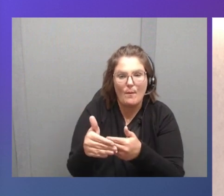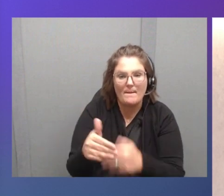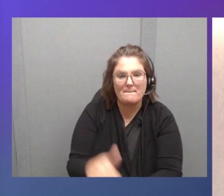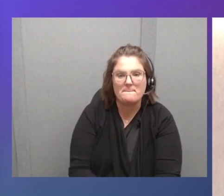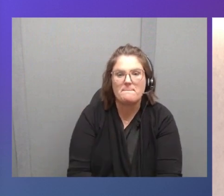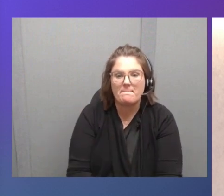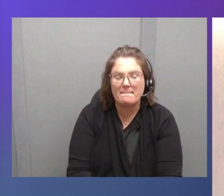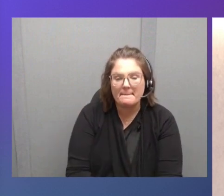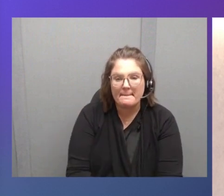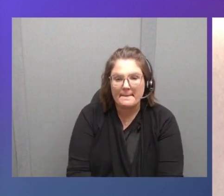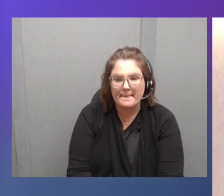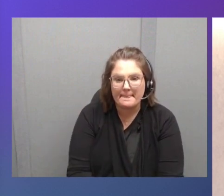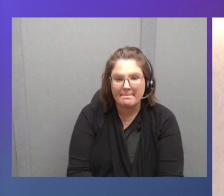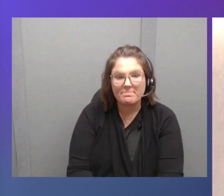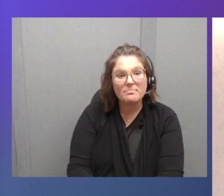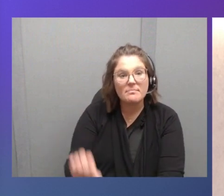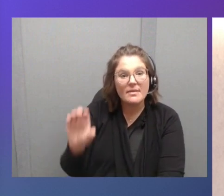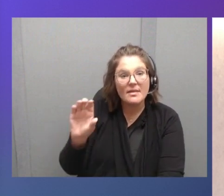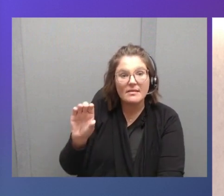Upload station.